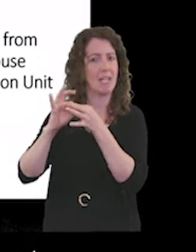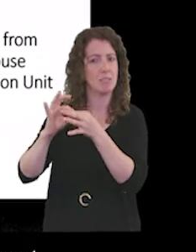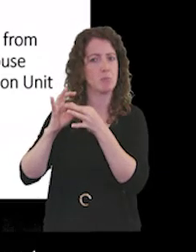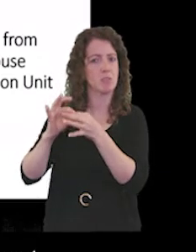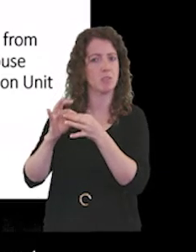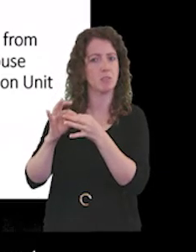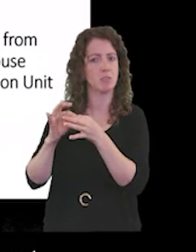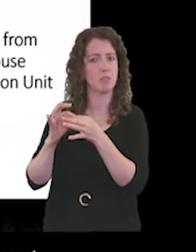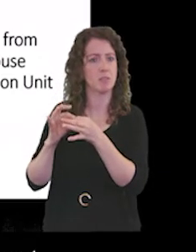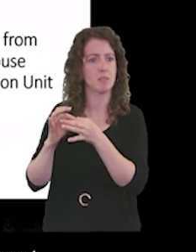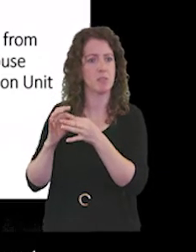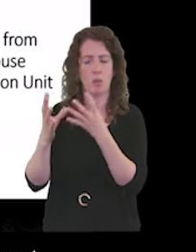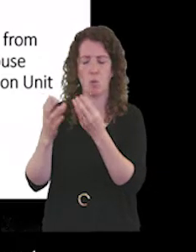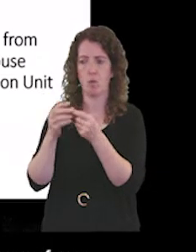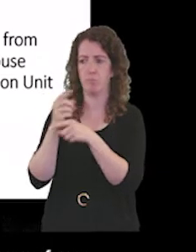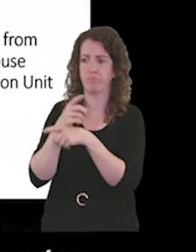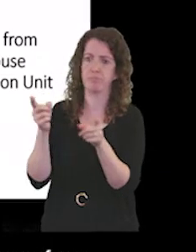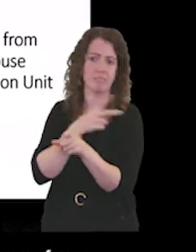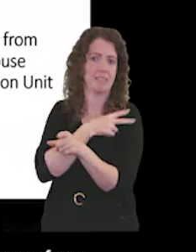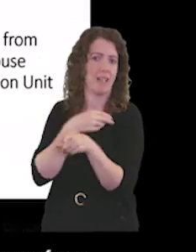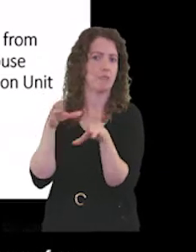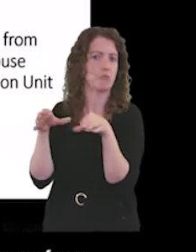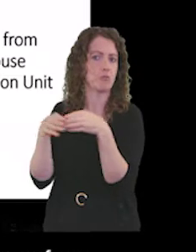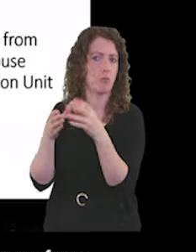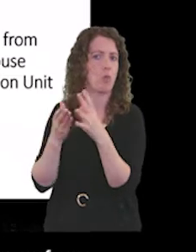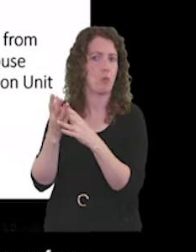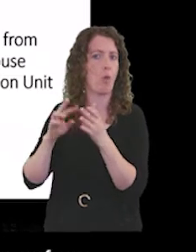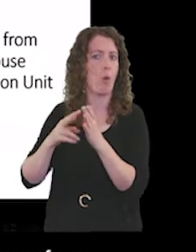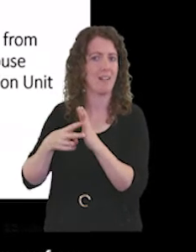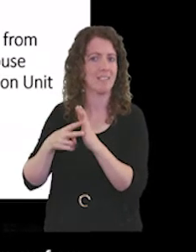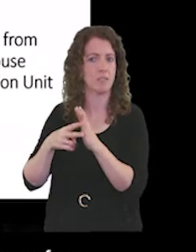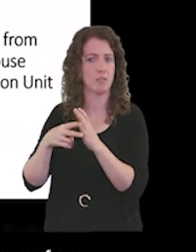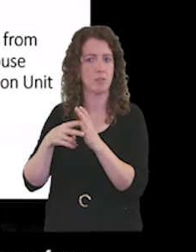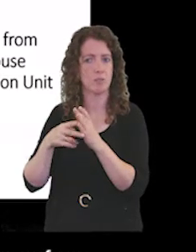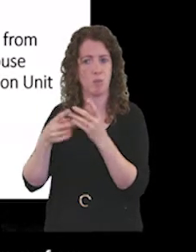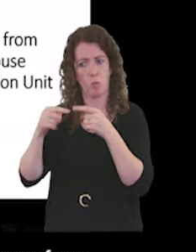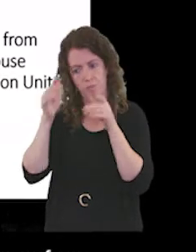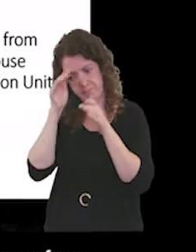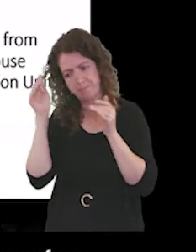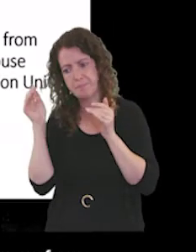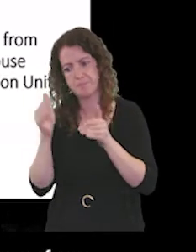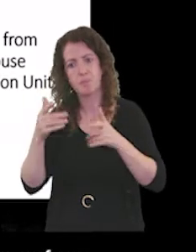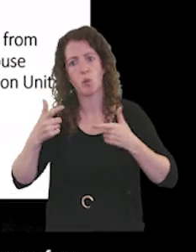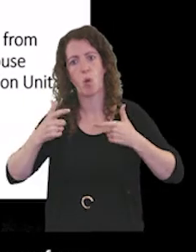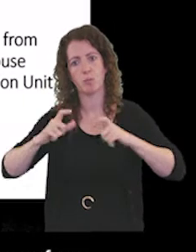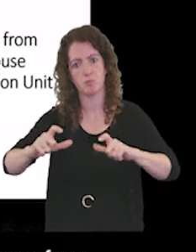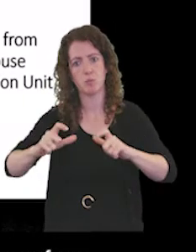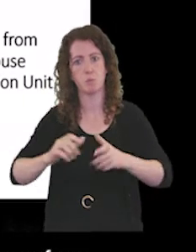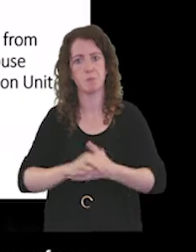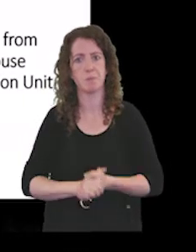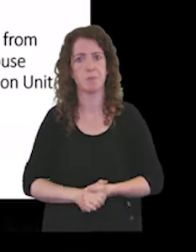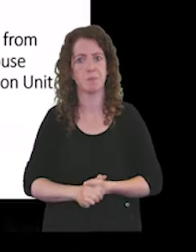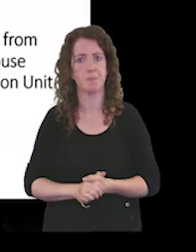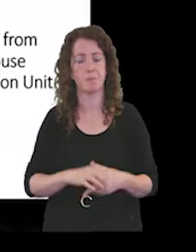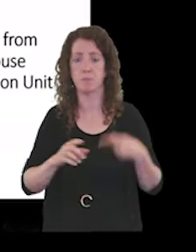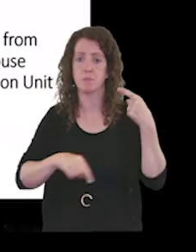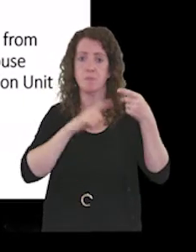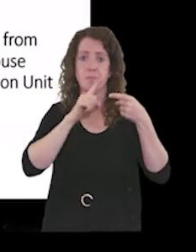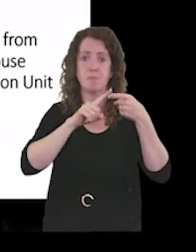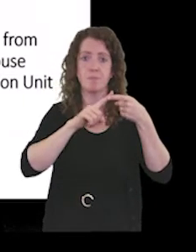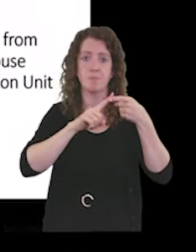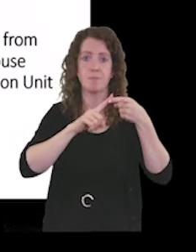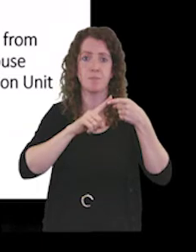many staff groups across the organisation where our focus is continuing to be. That's on